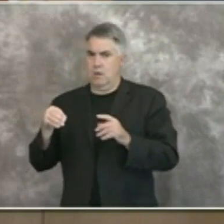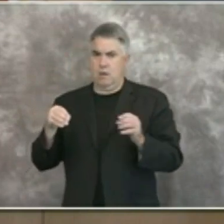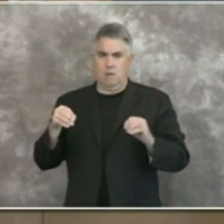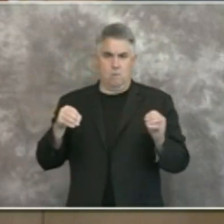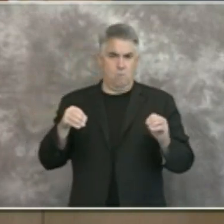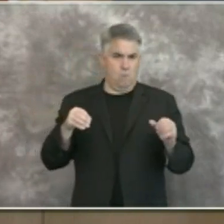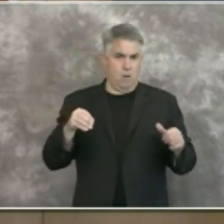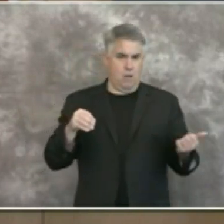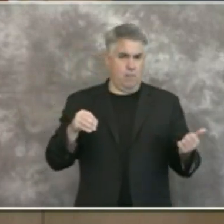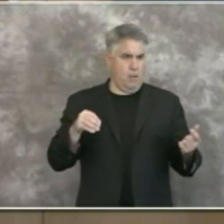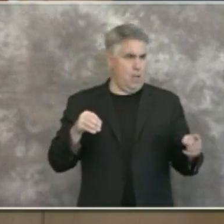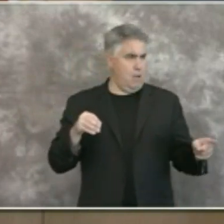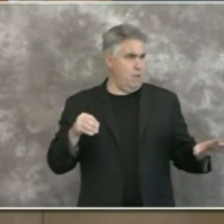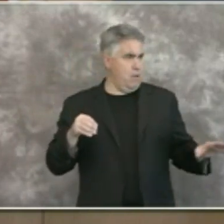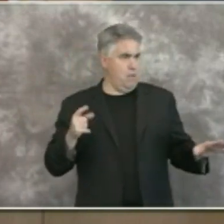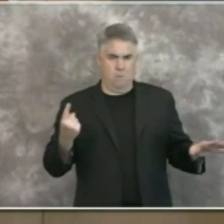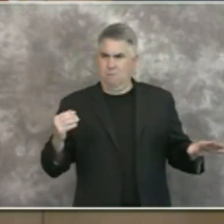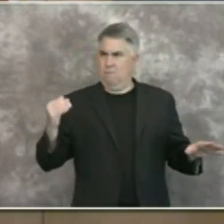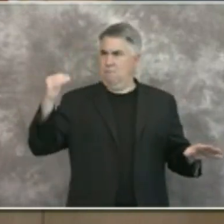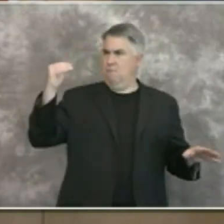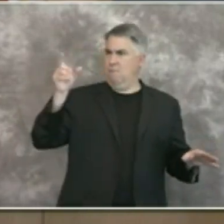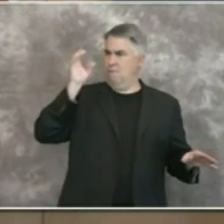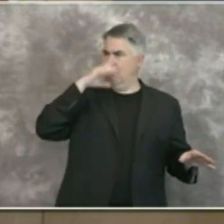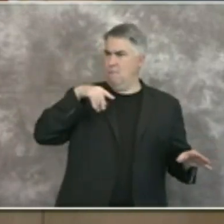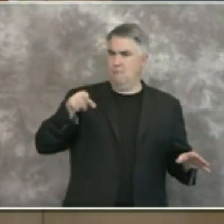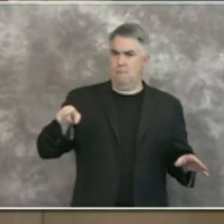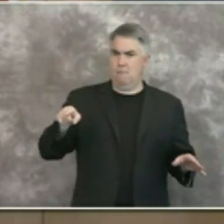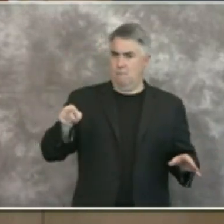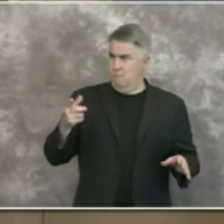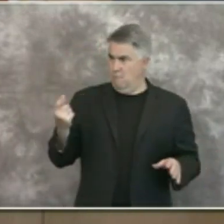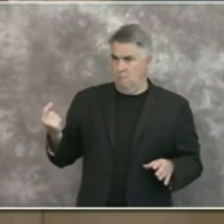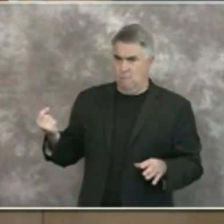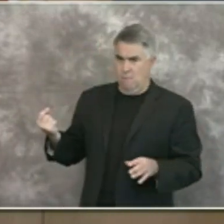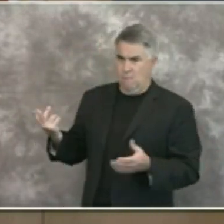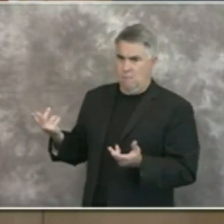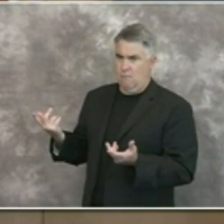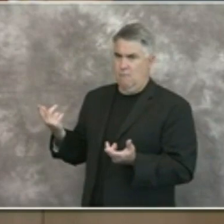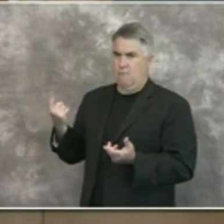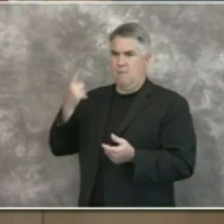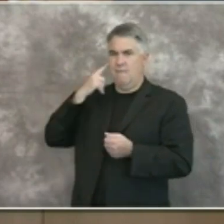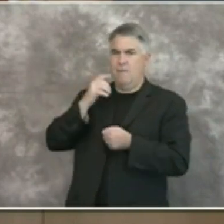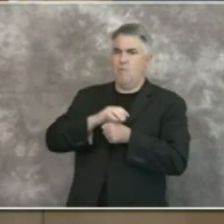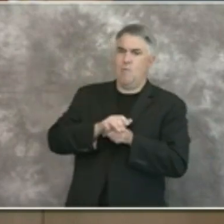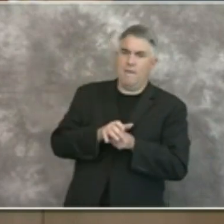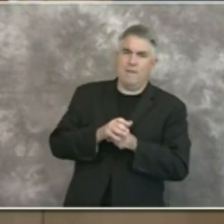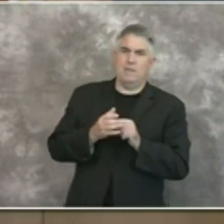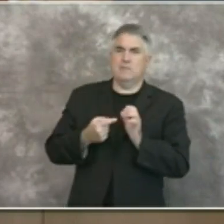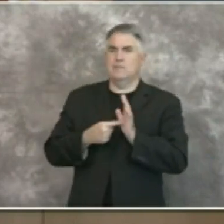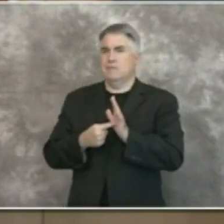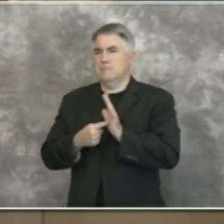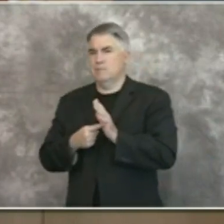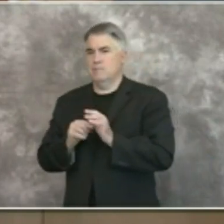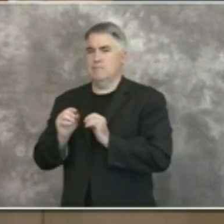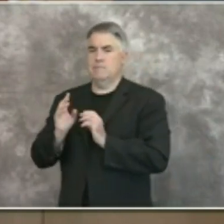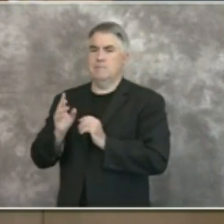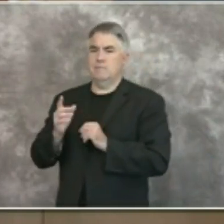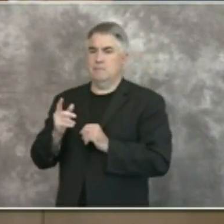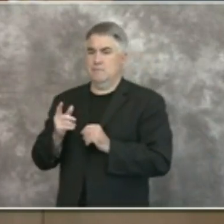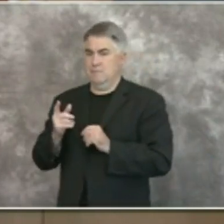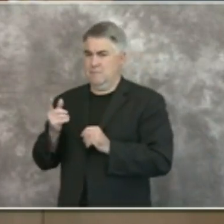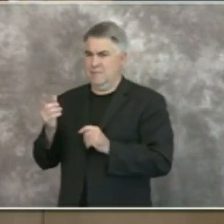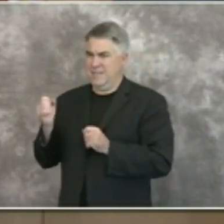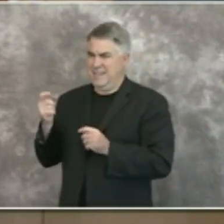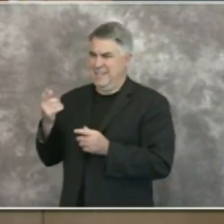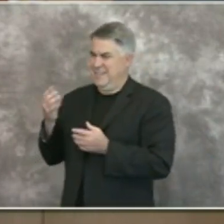no action would be taken uh you know the same for covet syndromic cases showing up can you um address